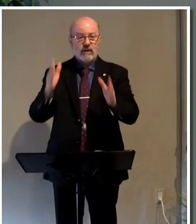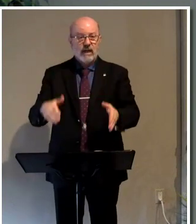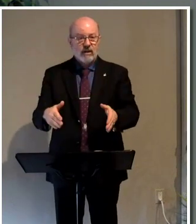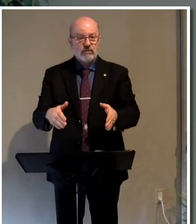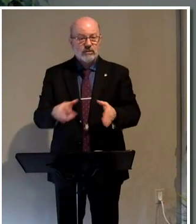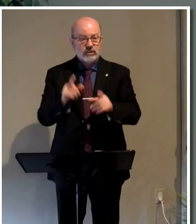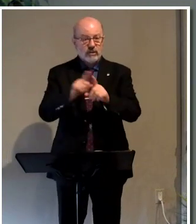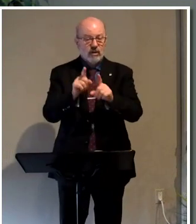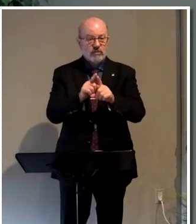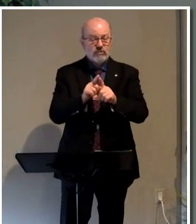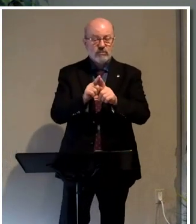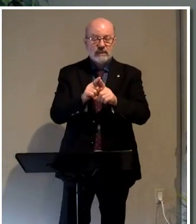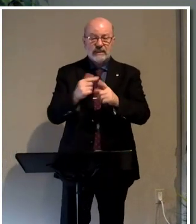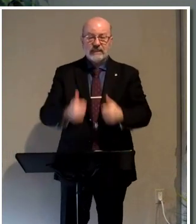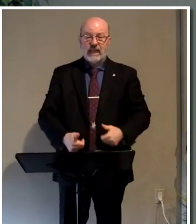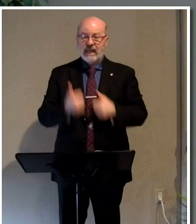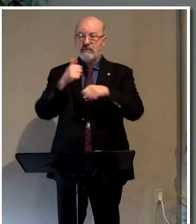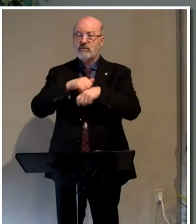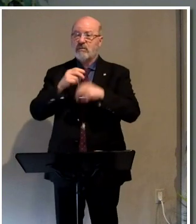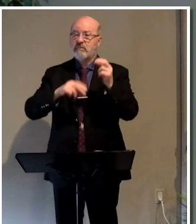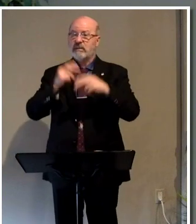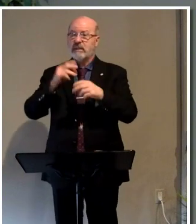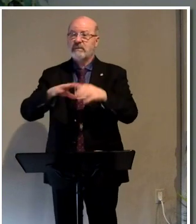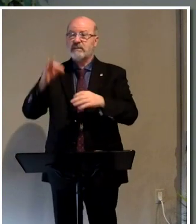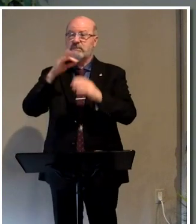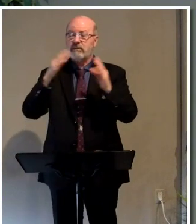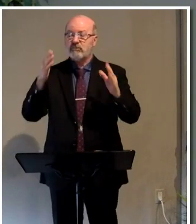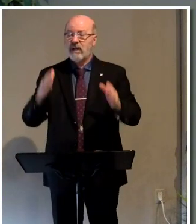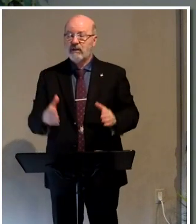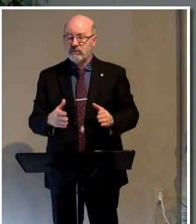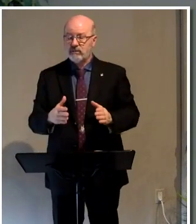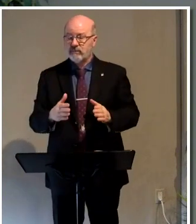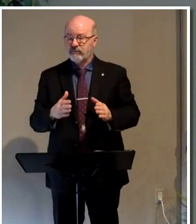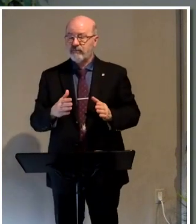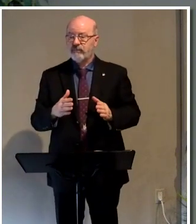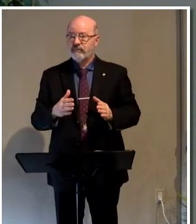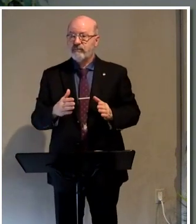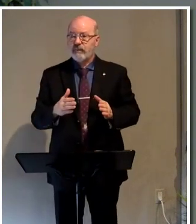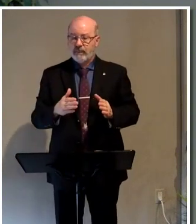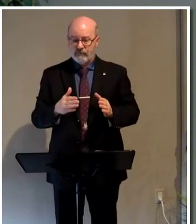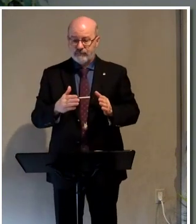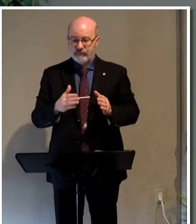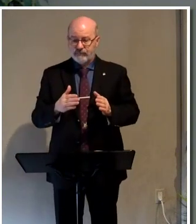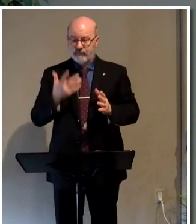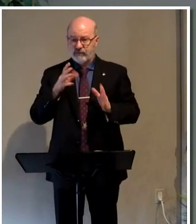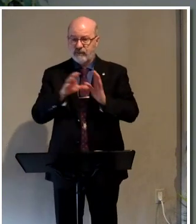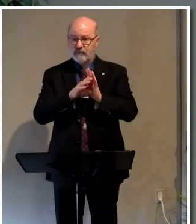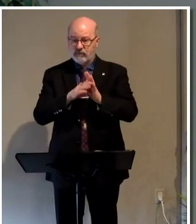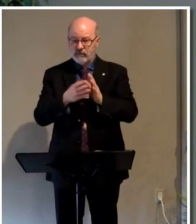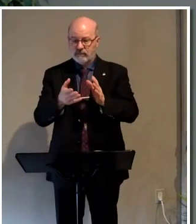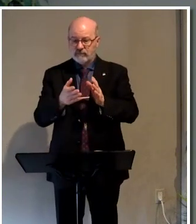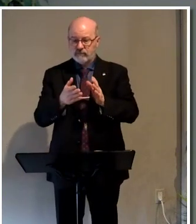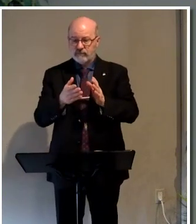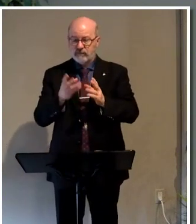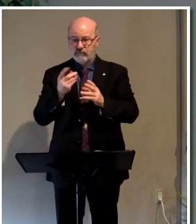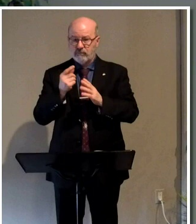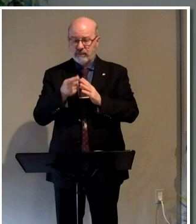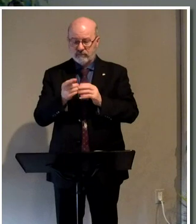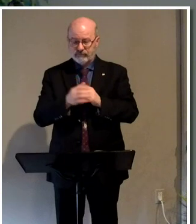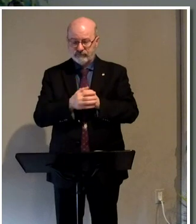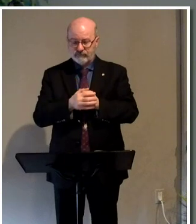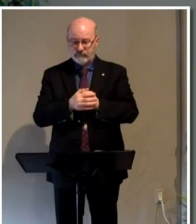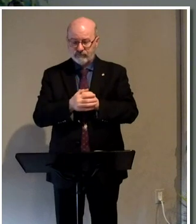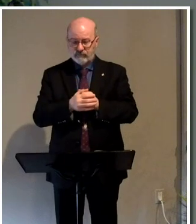He also, as lively stones, are built up a spiritual house. So, we'll get into the imagery there in just a moment.